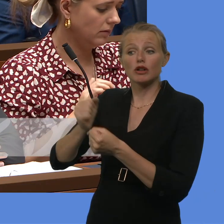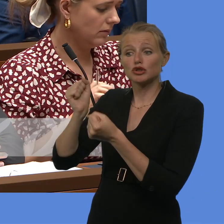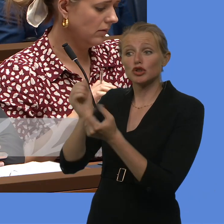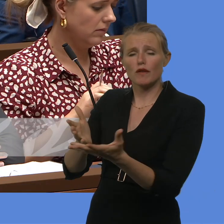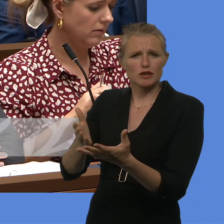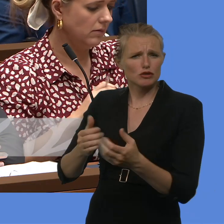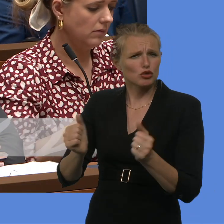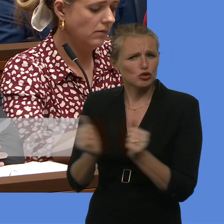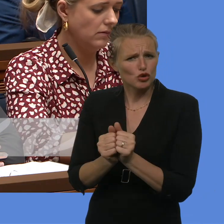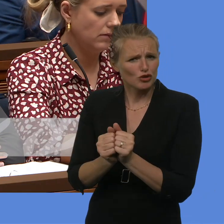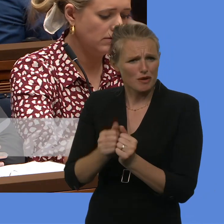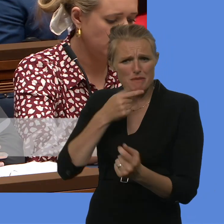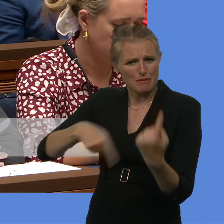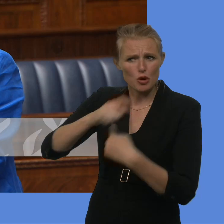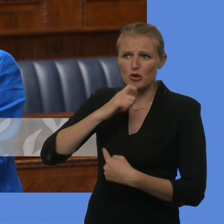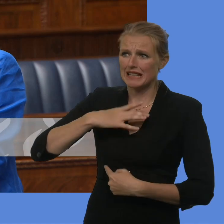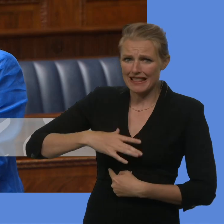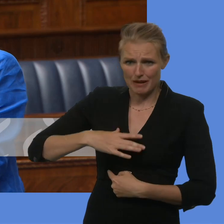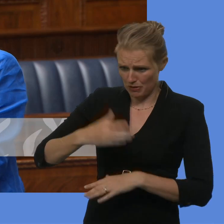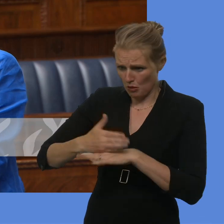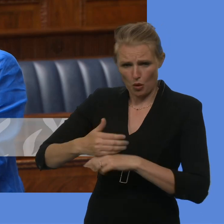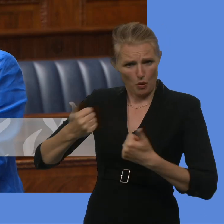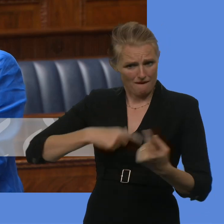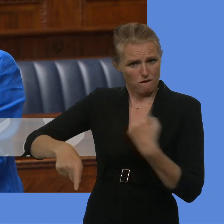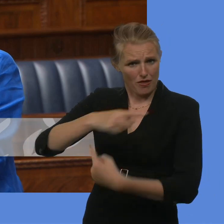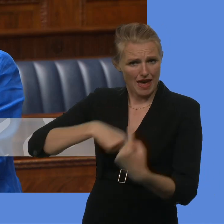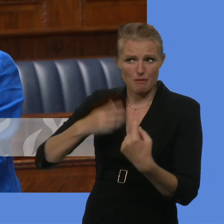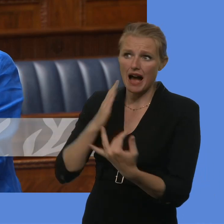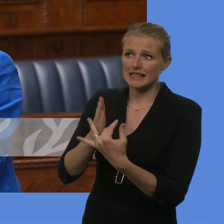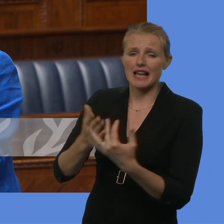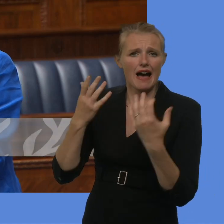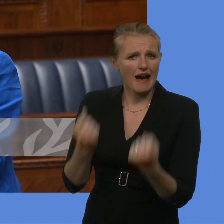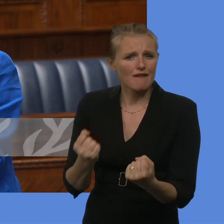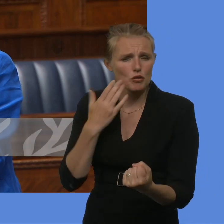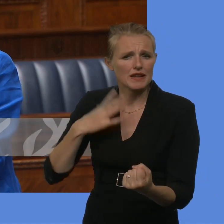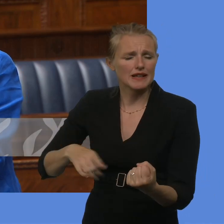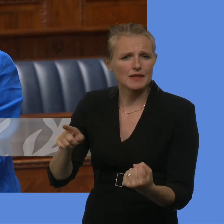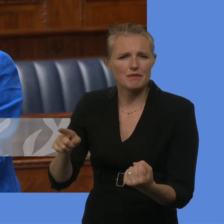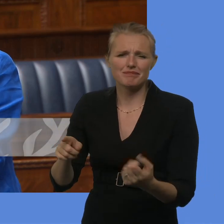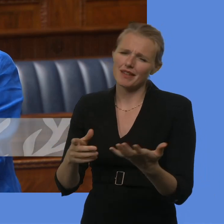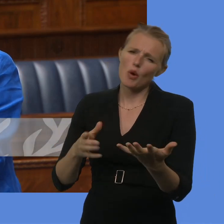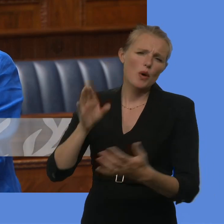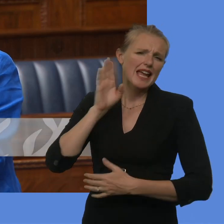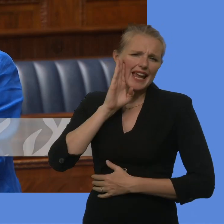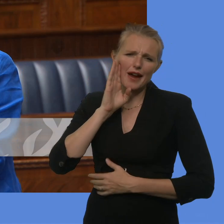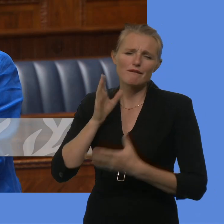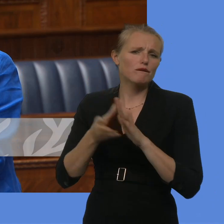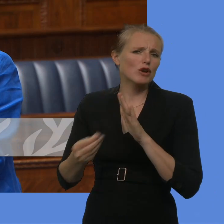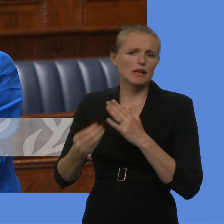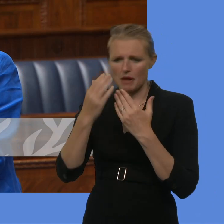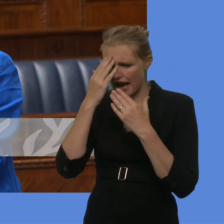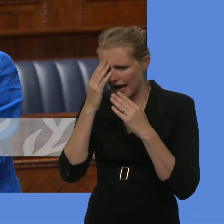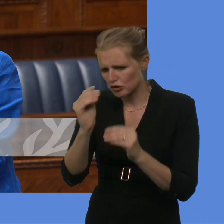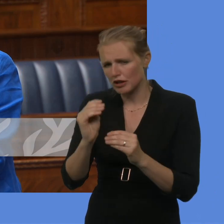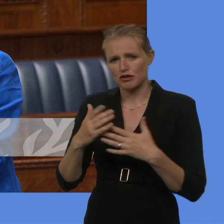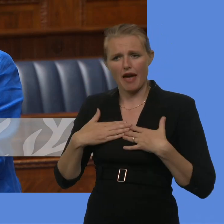them when they need them. And certainly we listen all of the time to those trying to use services across education, health and